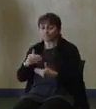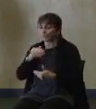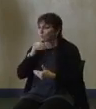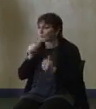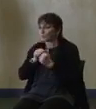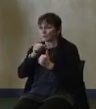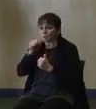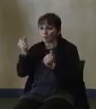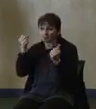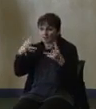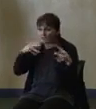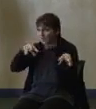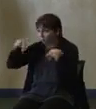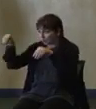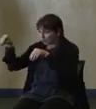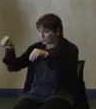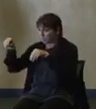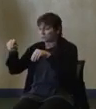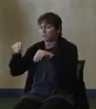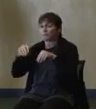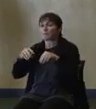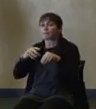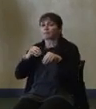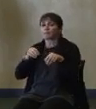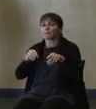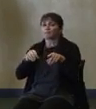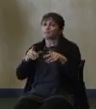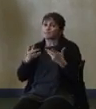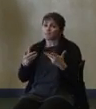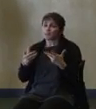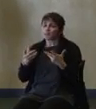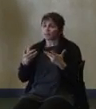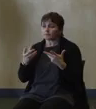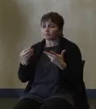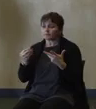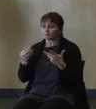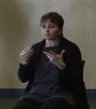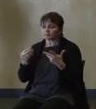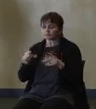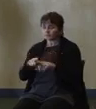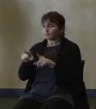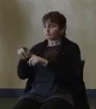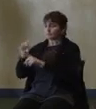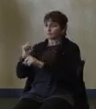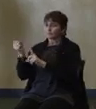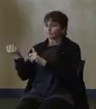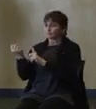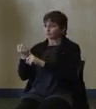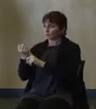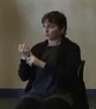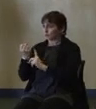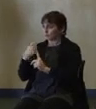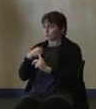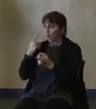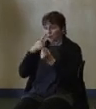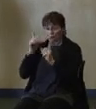a situation that I have to say along with the governor the